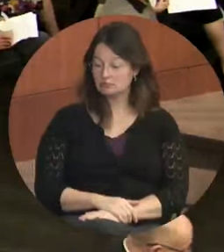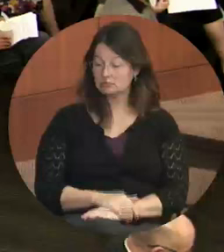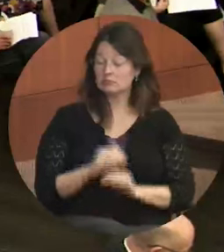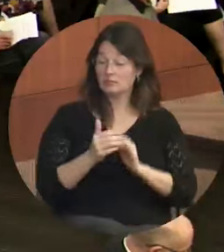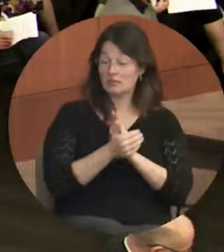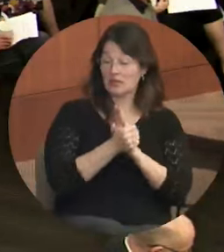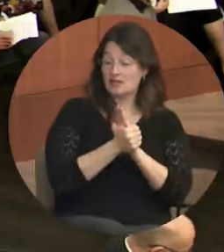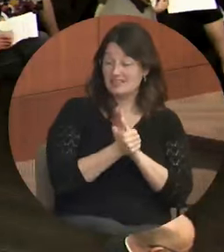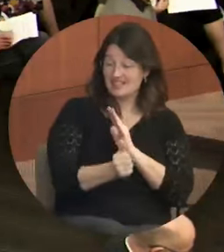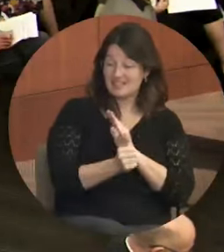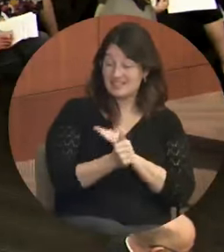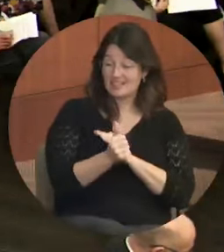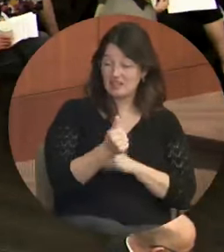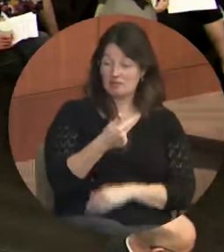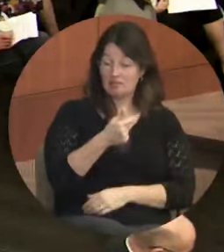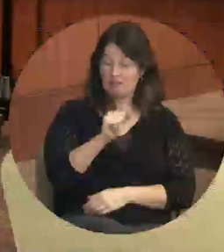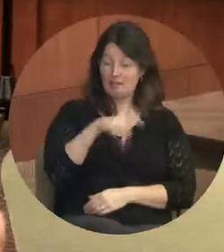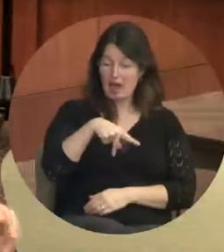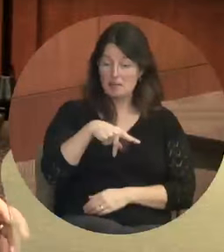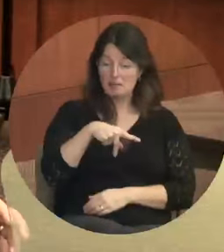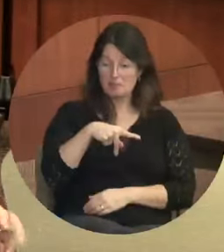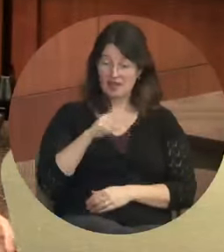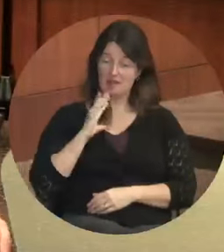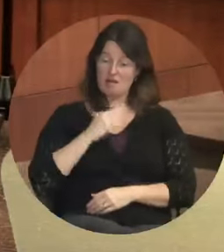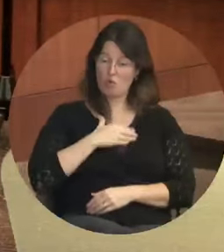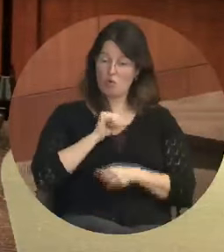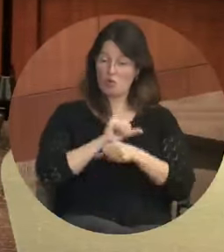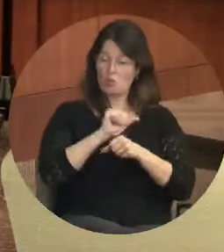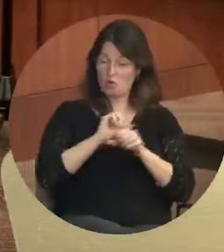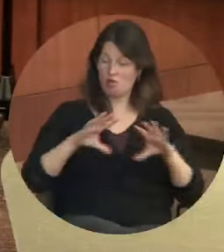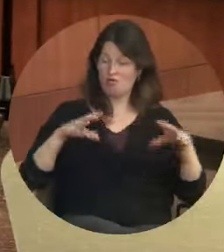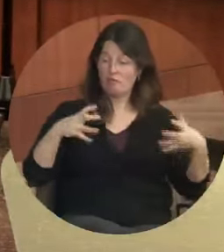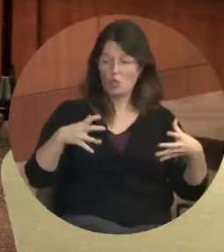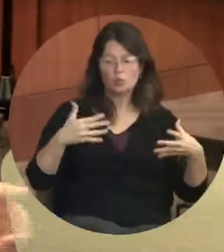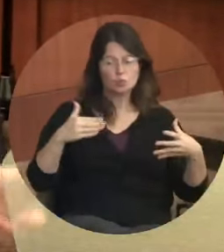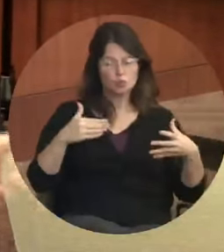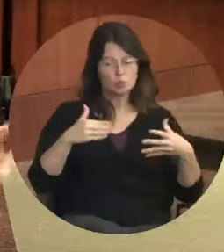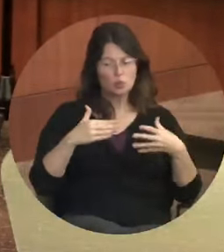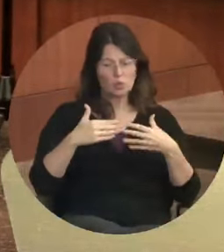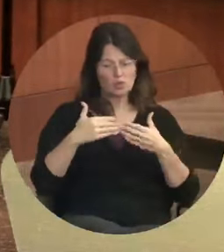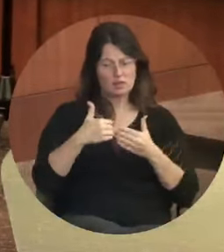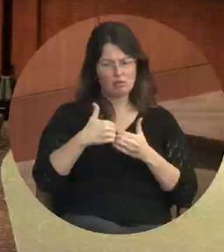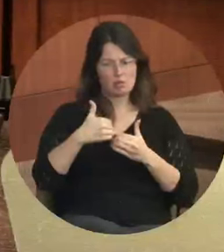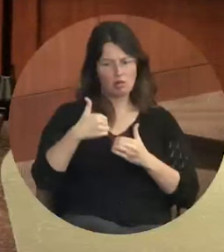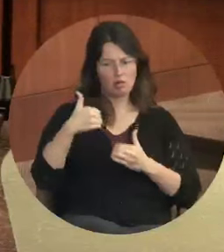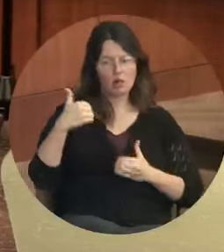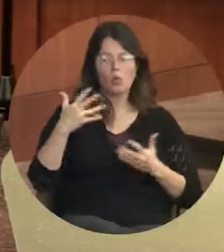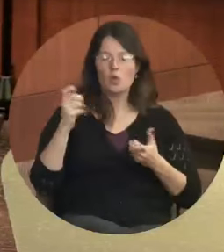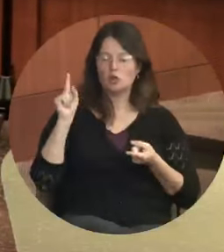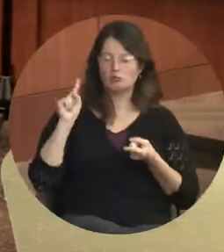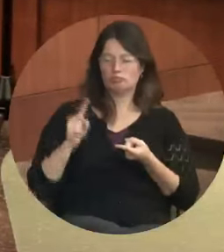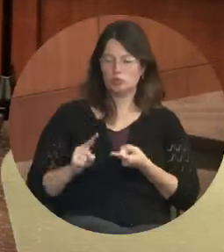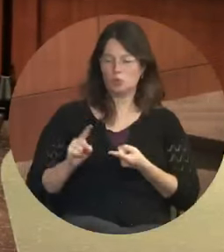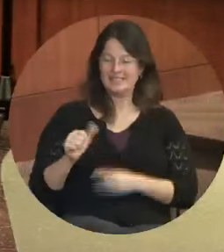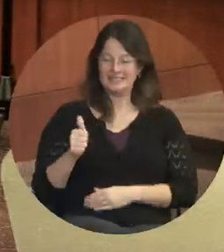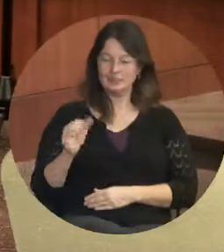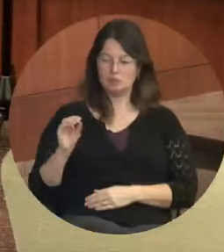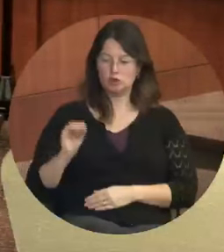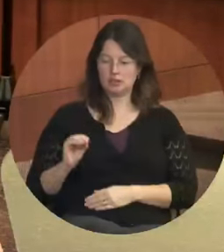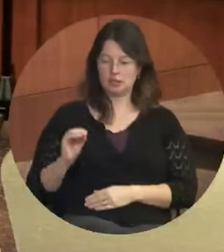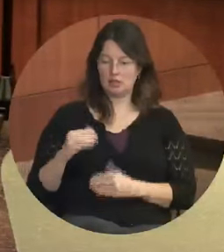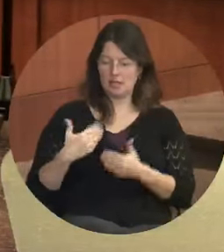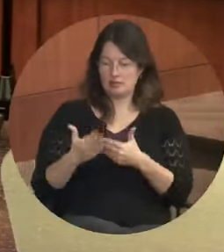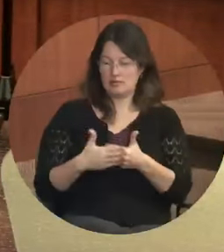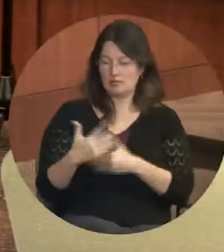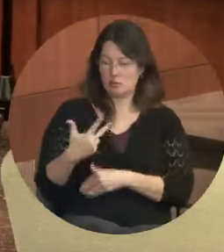in the labor market is also increasing and we have strategies now to reduce that by ten percent in three years by creating